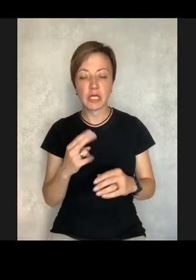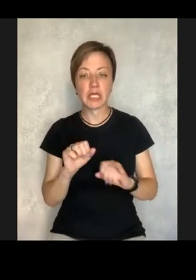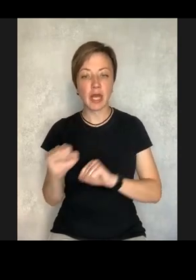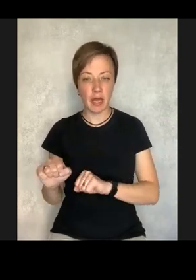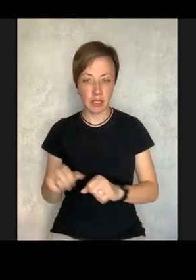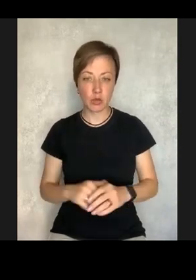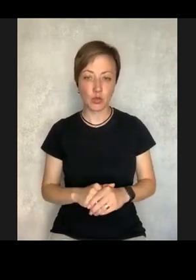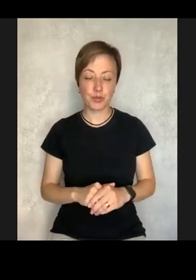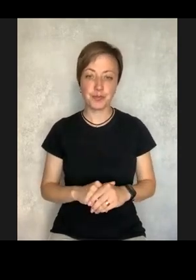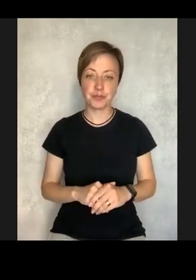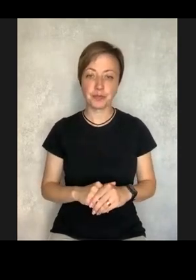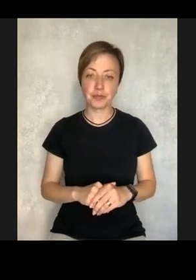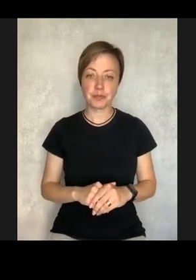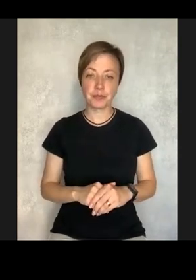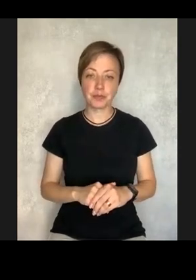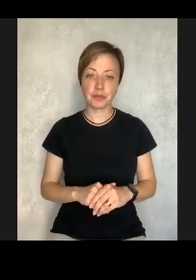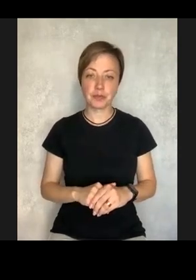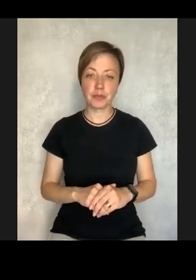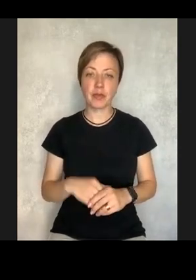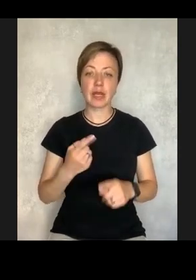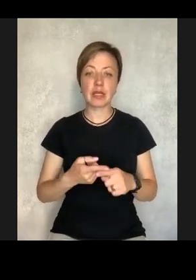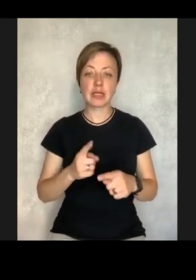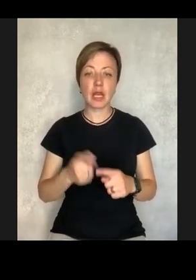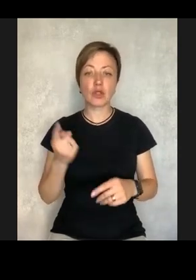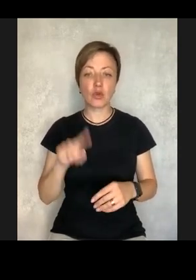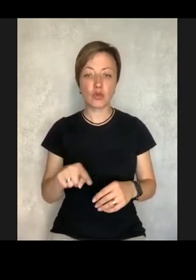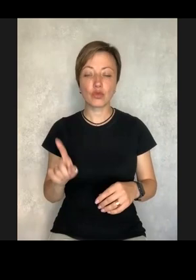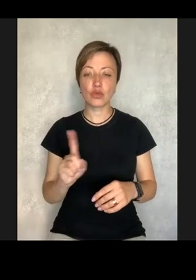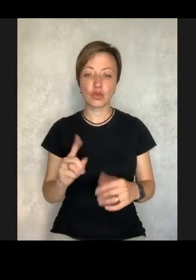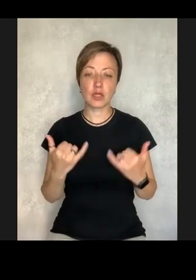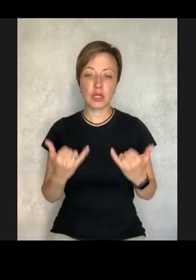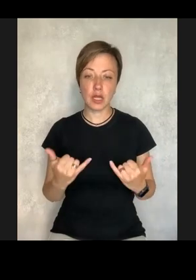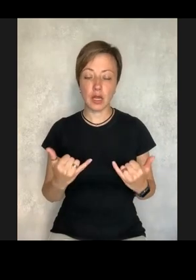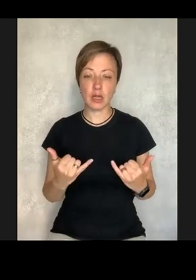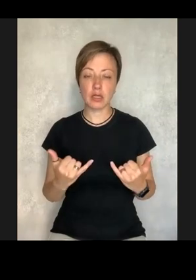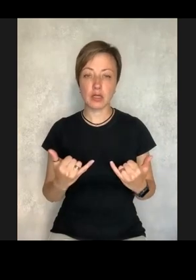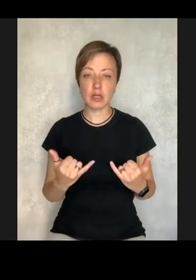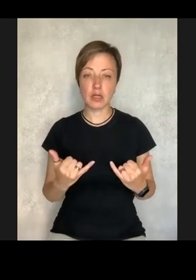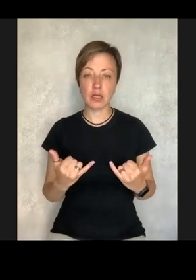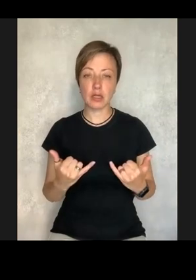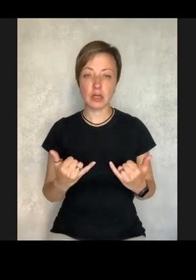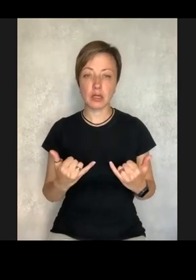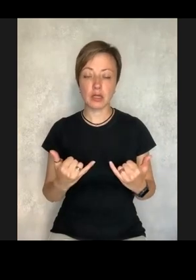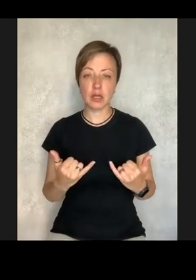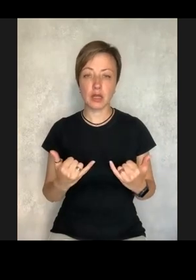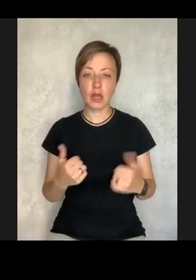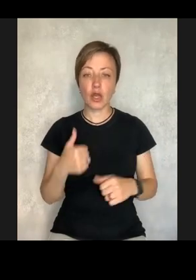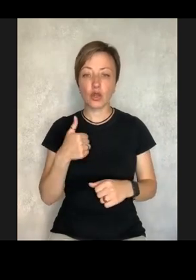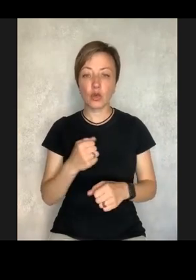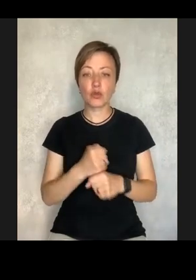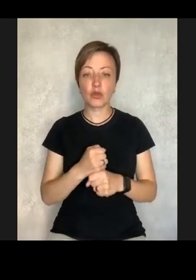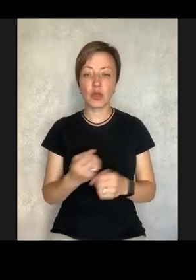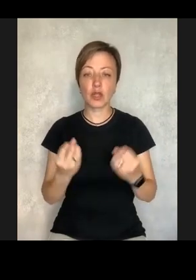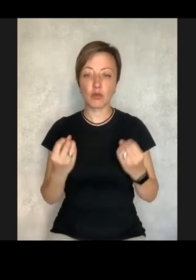of social protection system because, well, it's